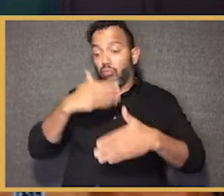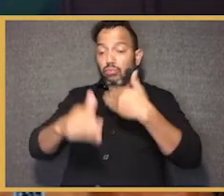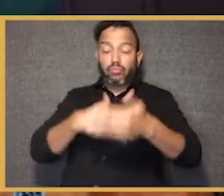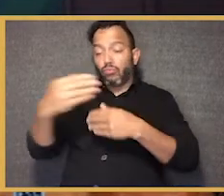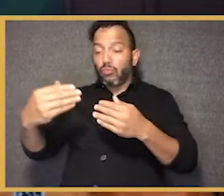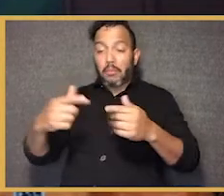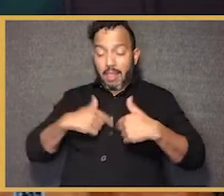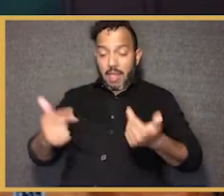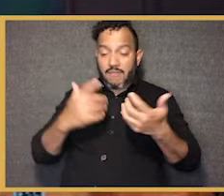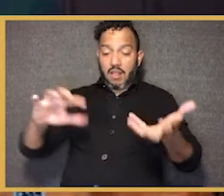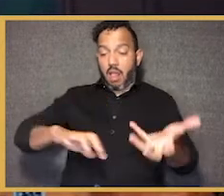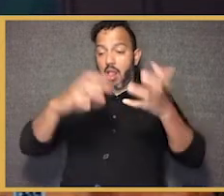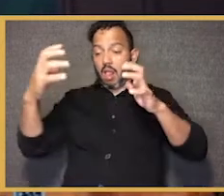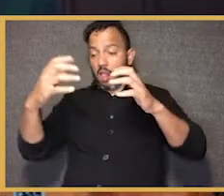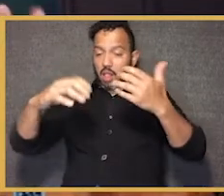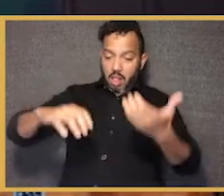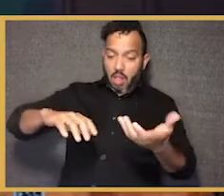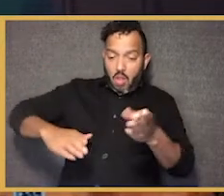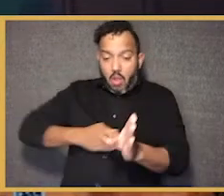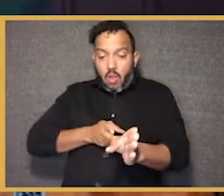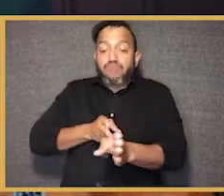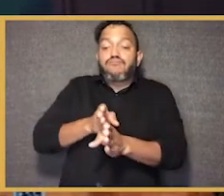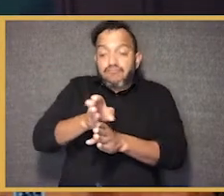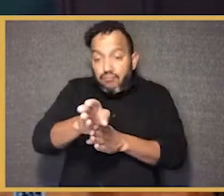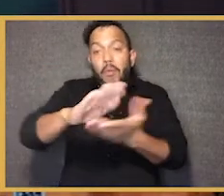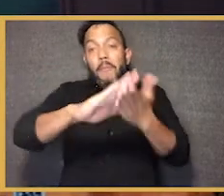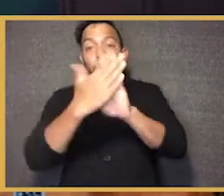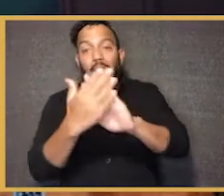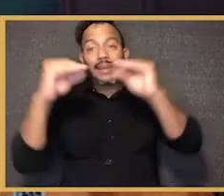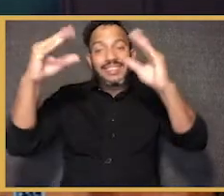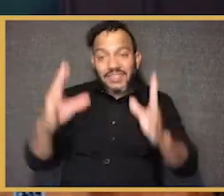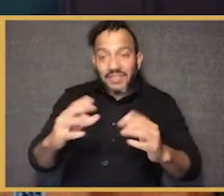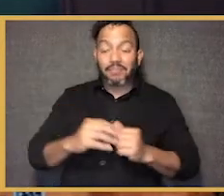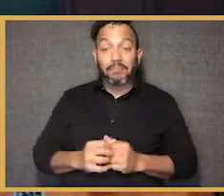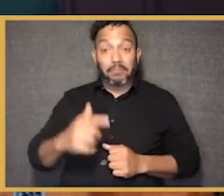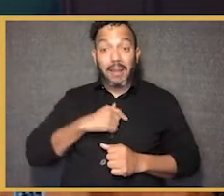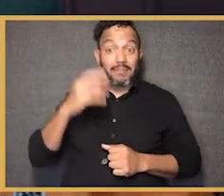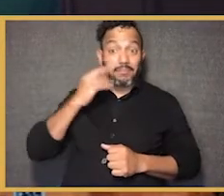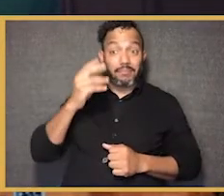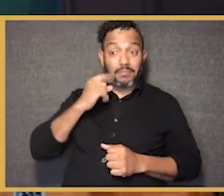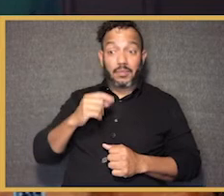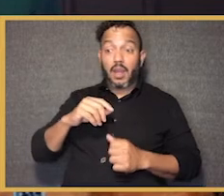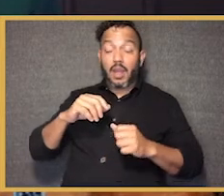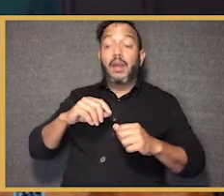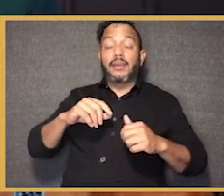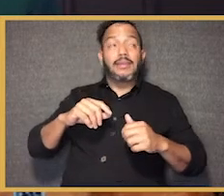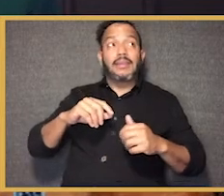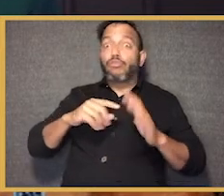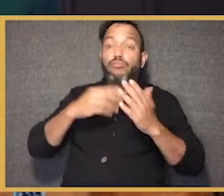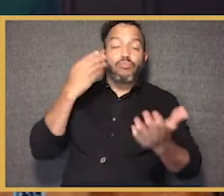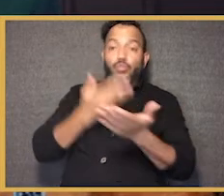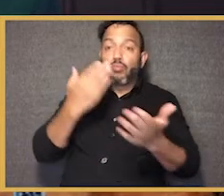and to go on to become a teacher. So my journey is very much about the difference that